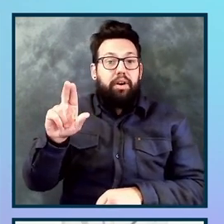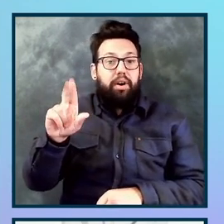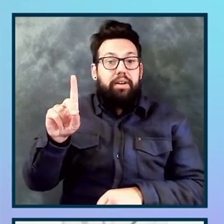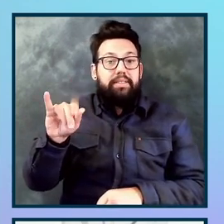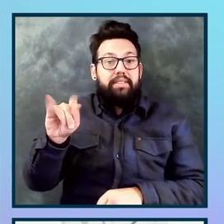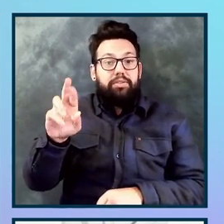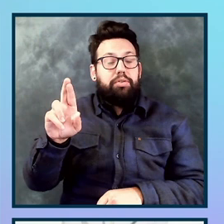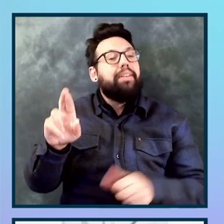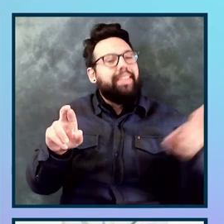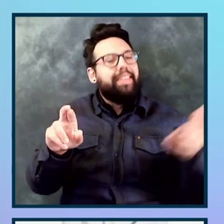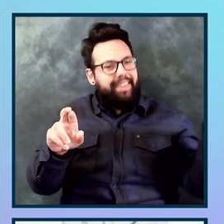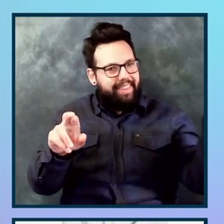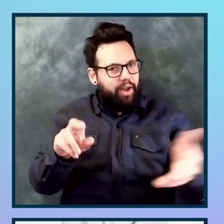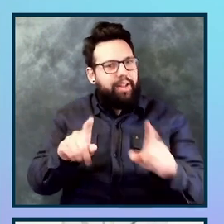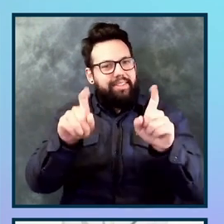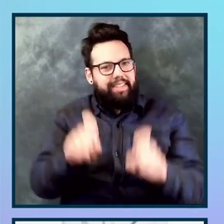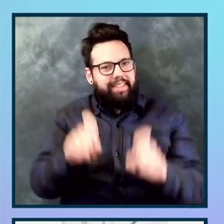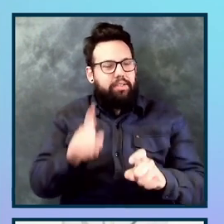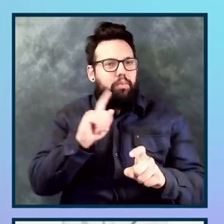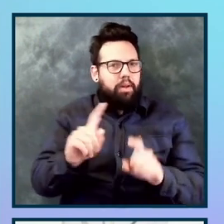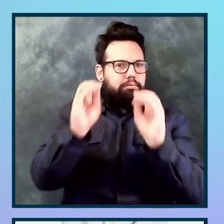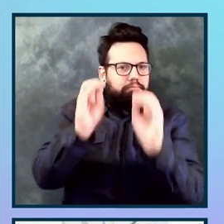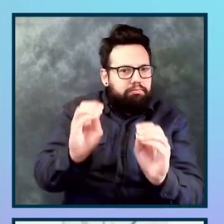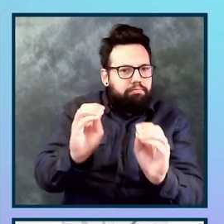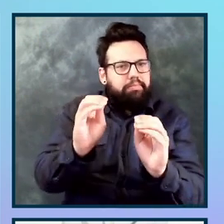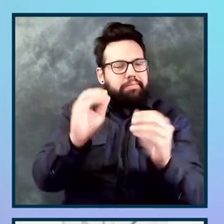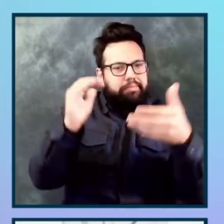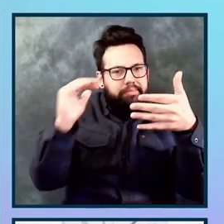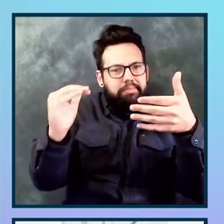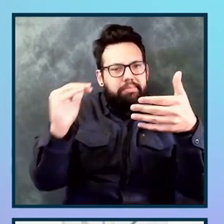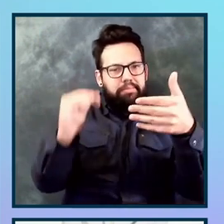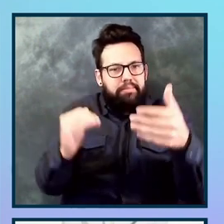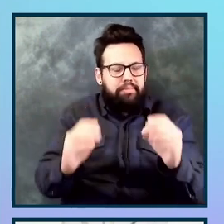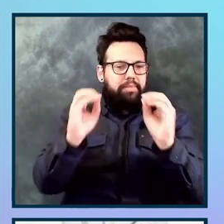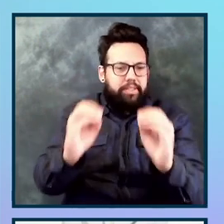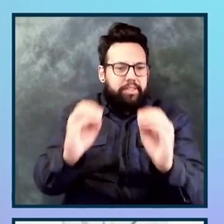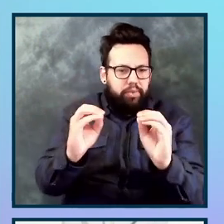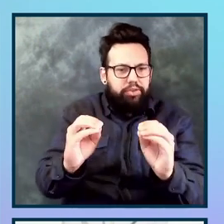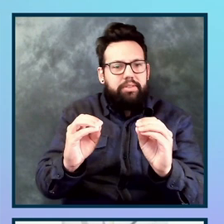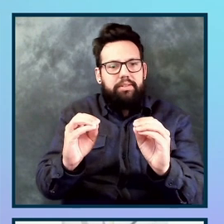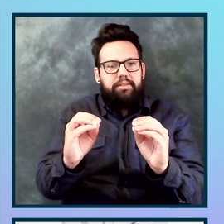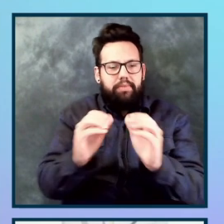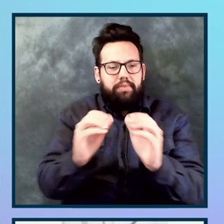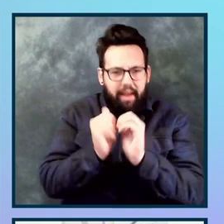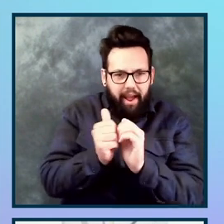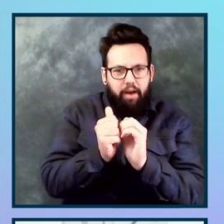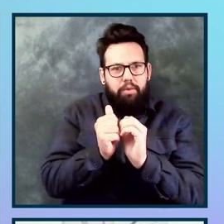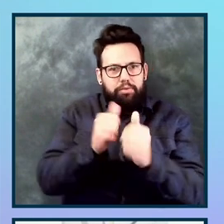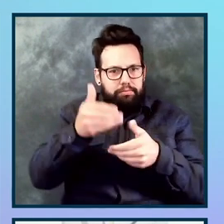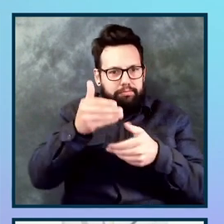Um, it gives you step-by-step instructions. And frankly, it's, uh, uh, you know, your,